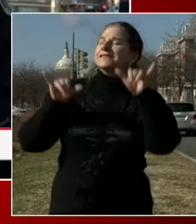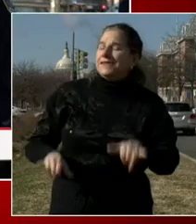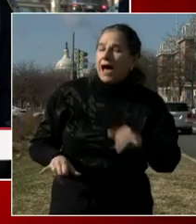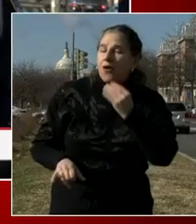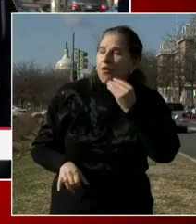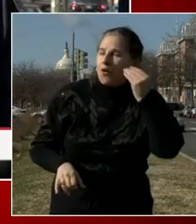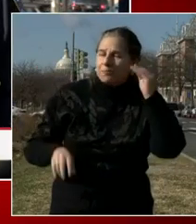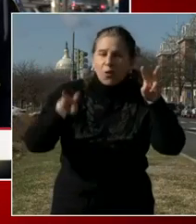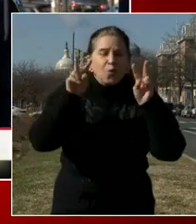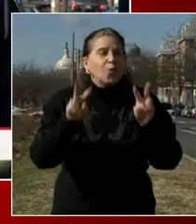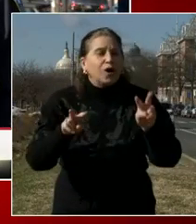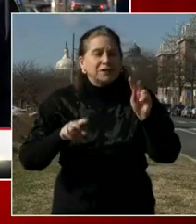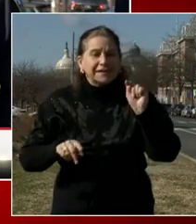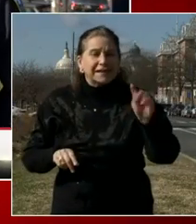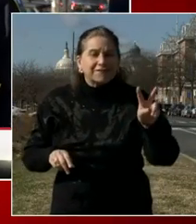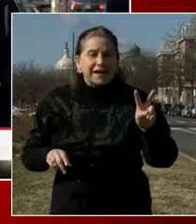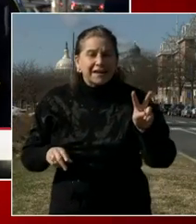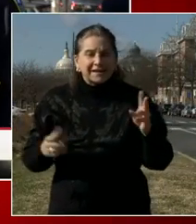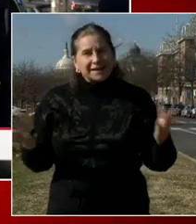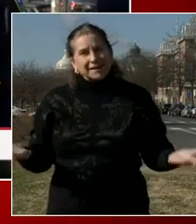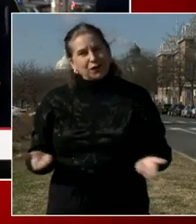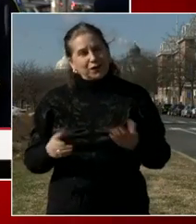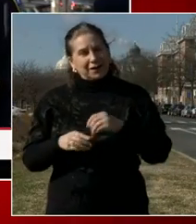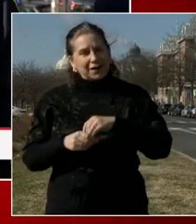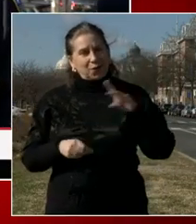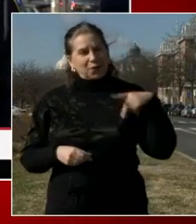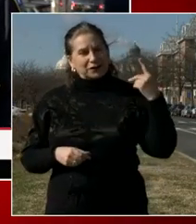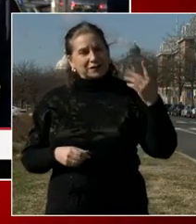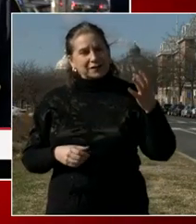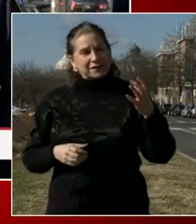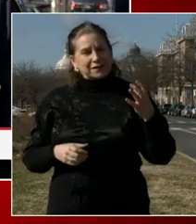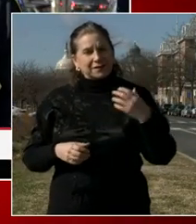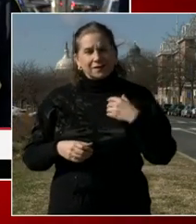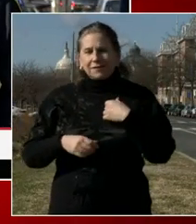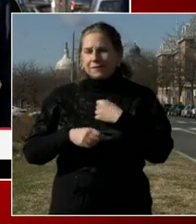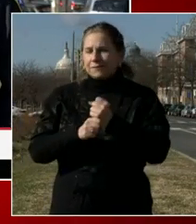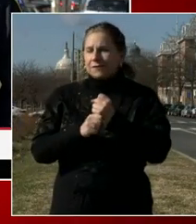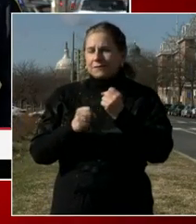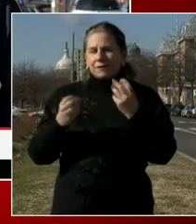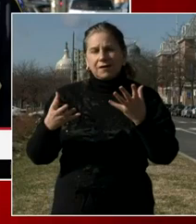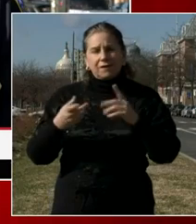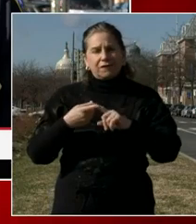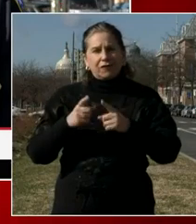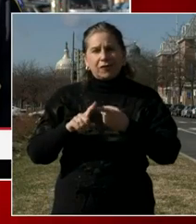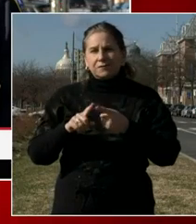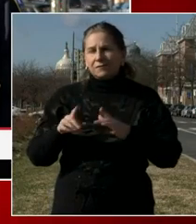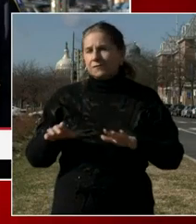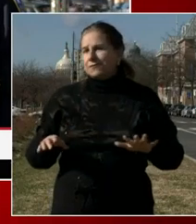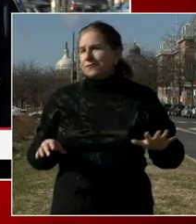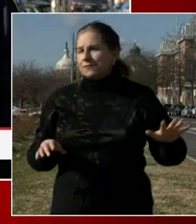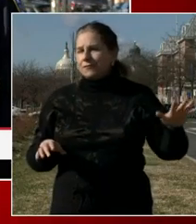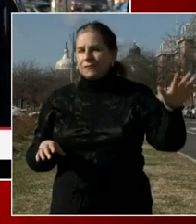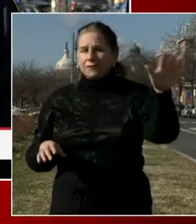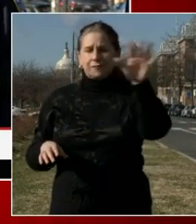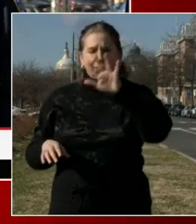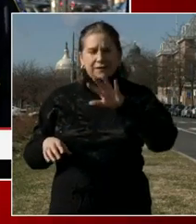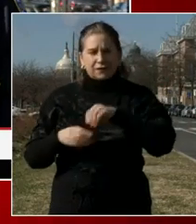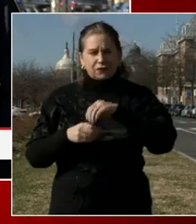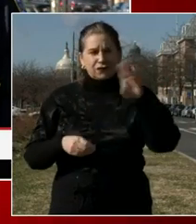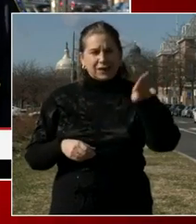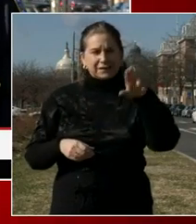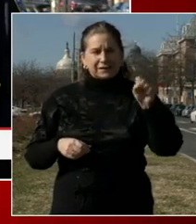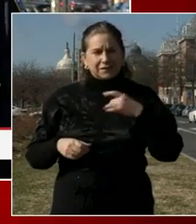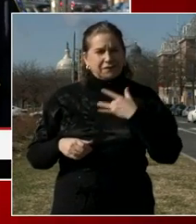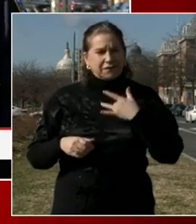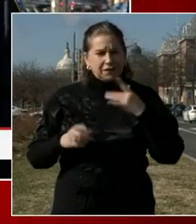Here in Washington, D.C., we've made a lot of friends around the country this past year. We felt the support of Americans